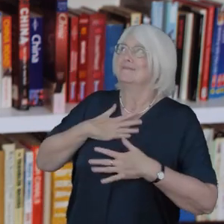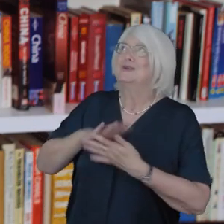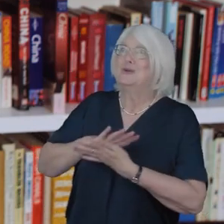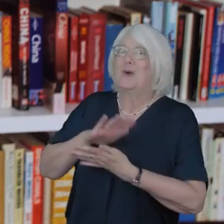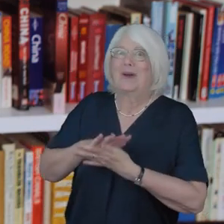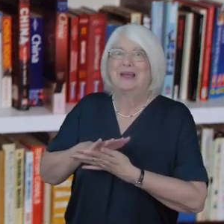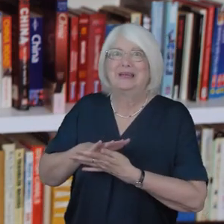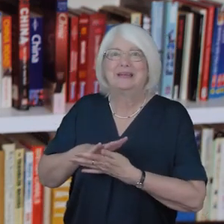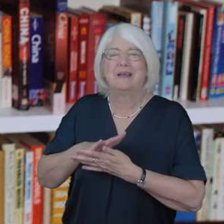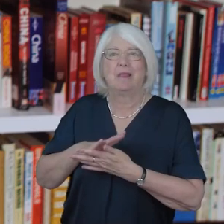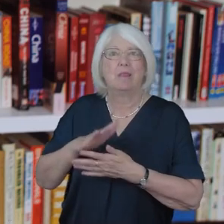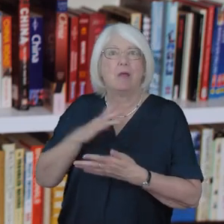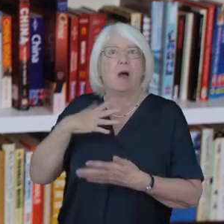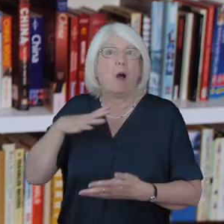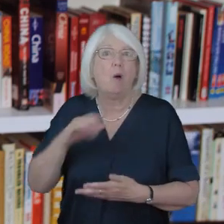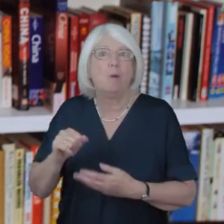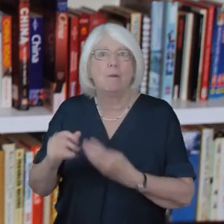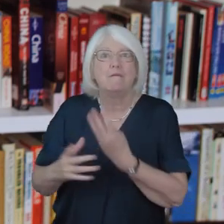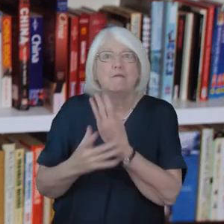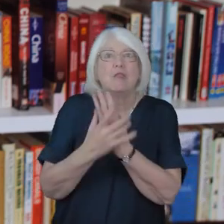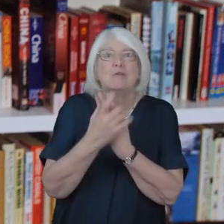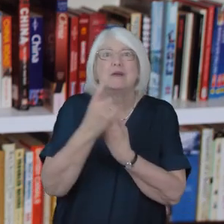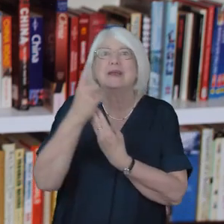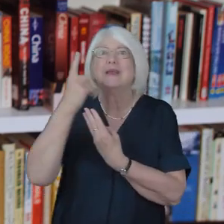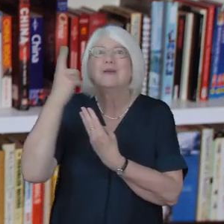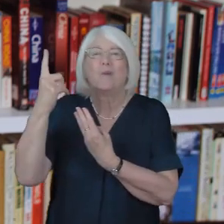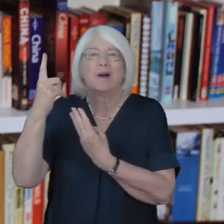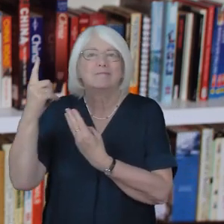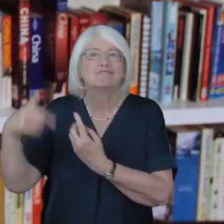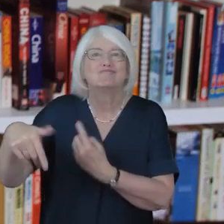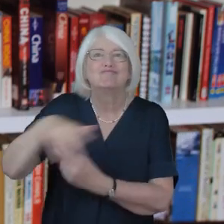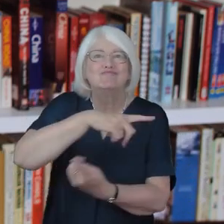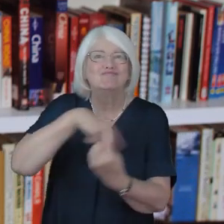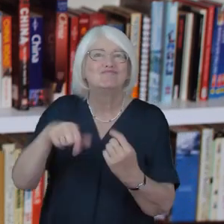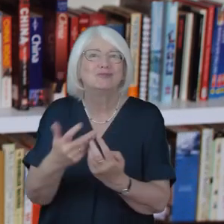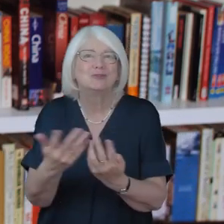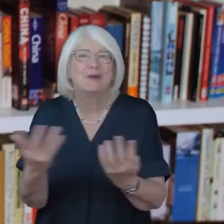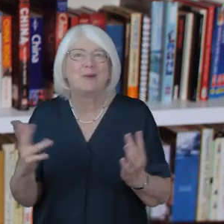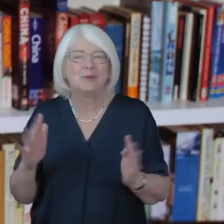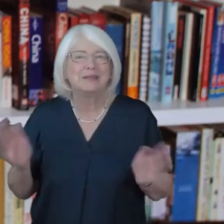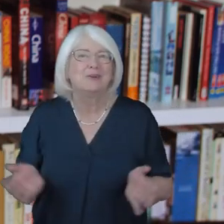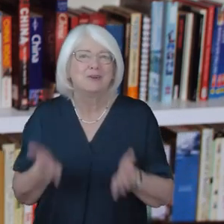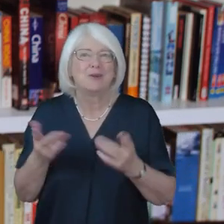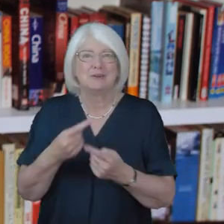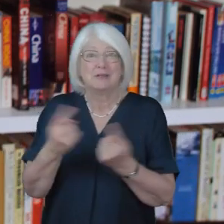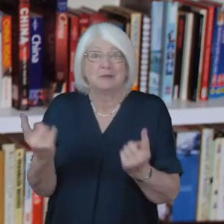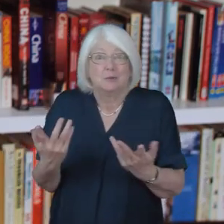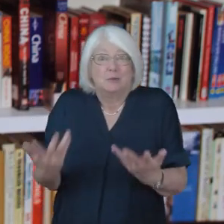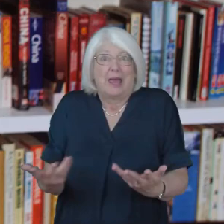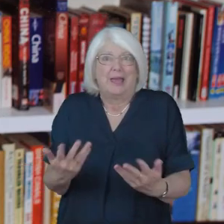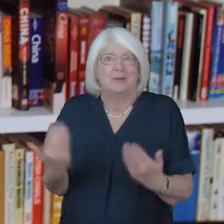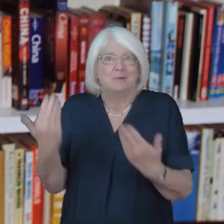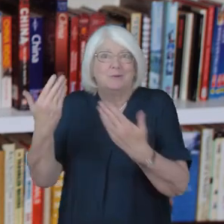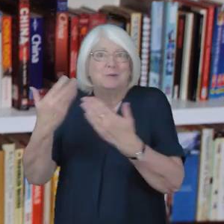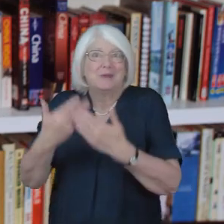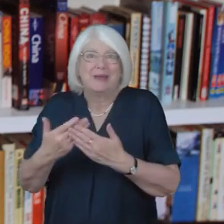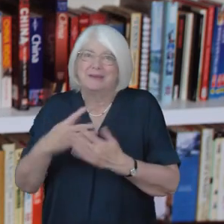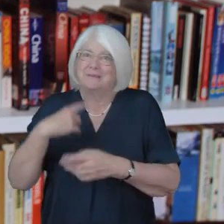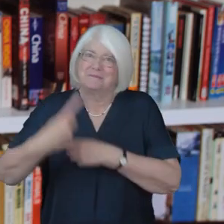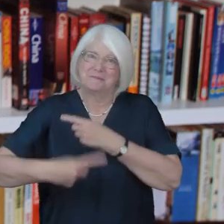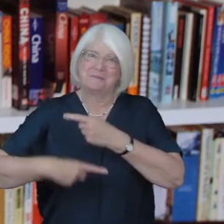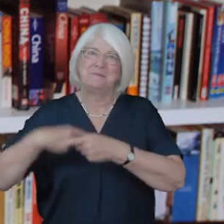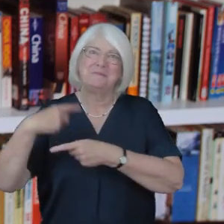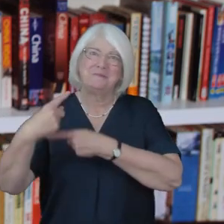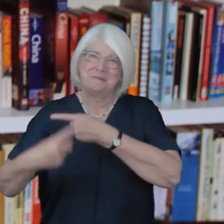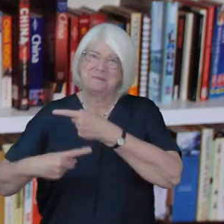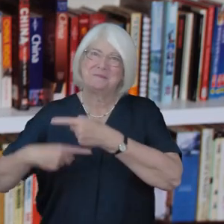Surround and encourage us Today, tonight and forever Amen